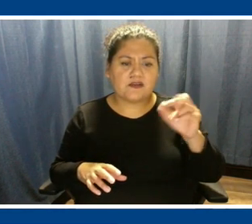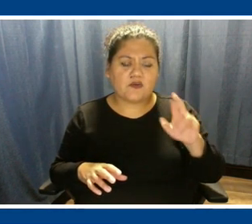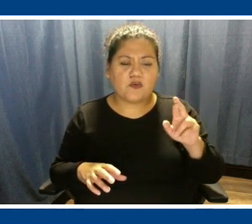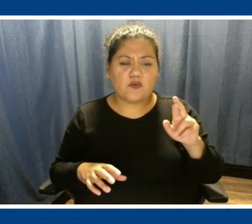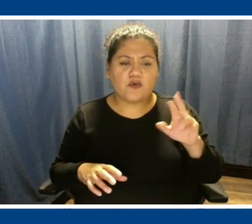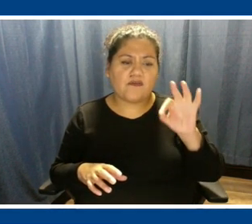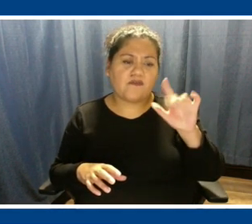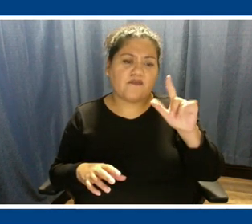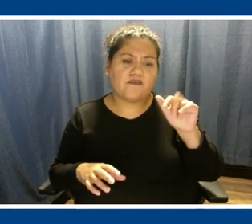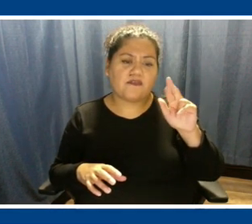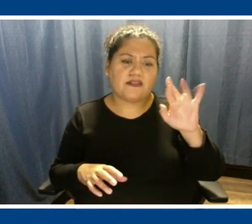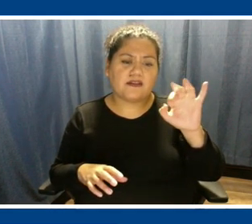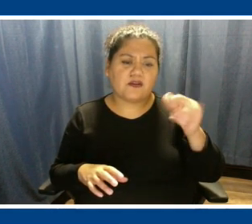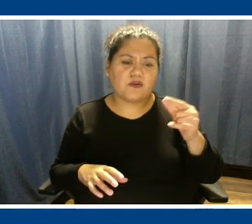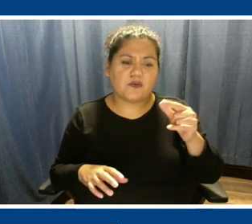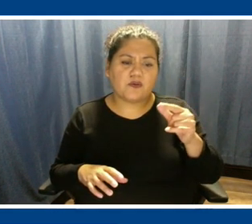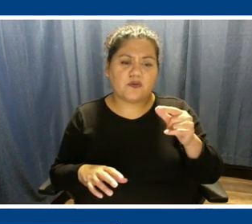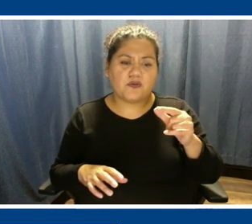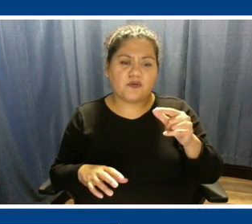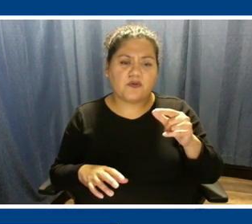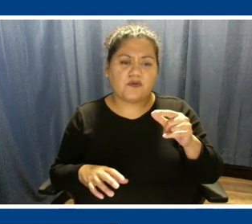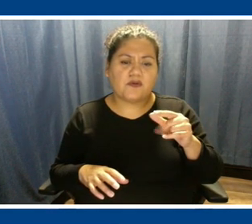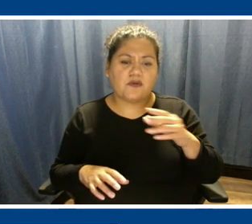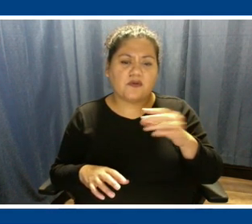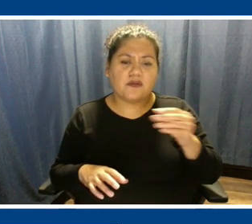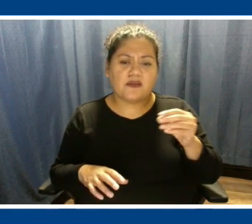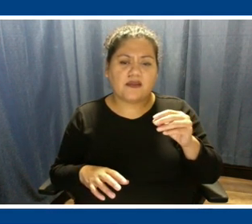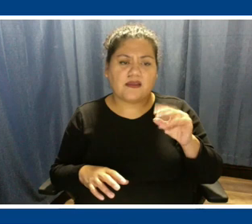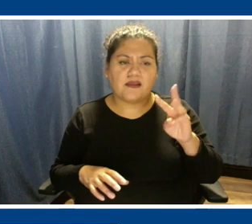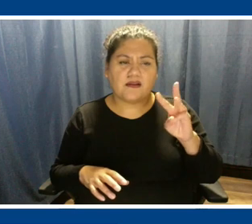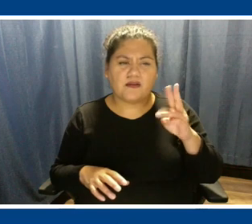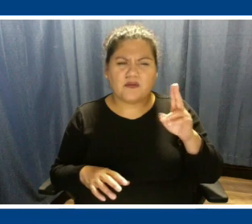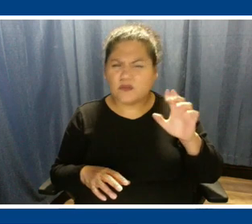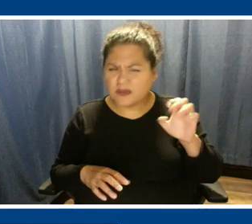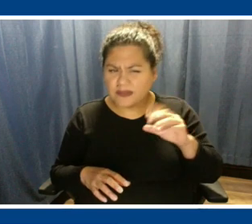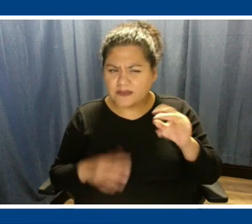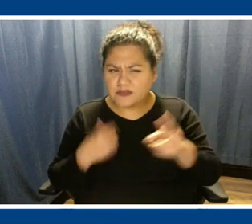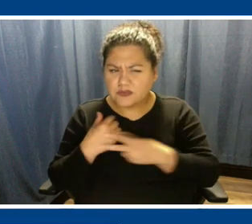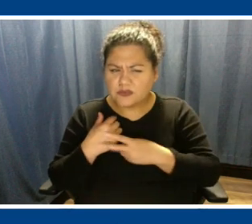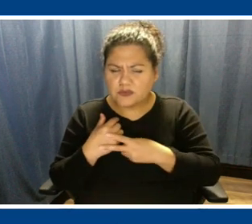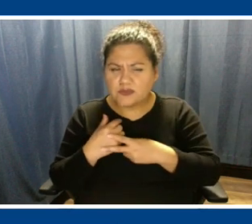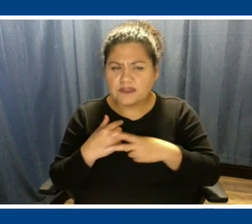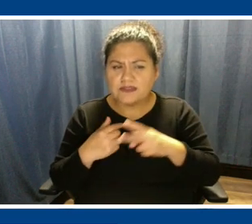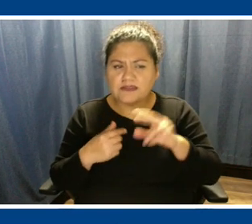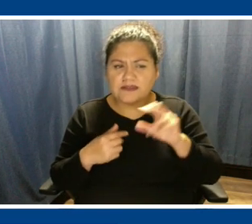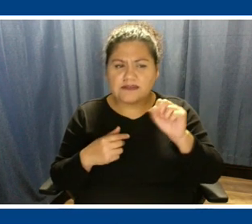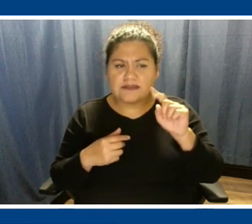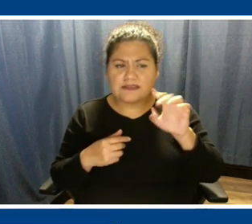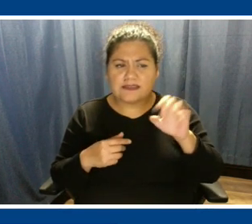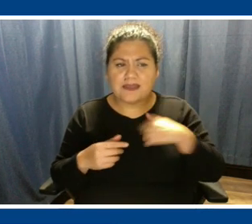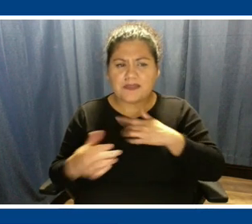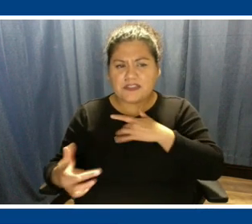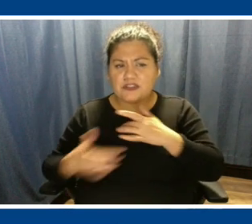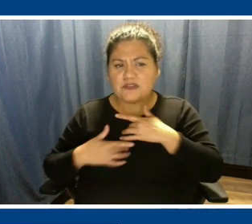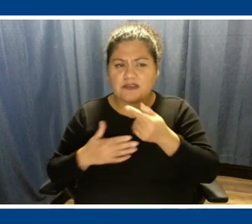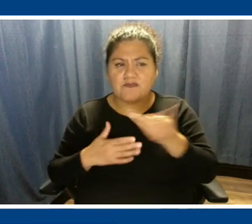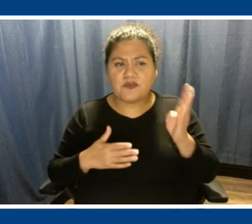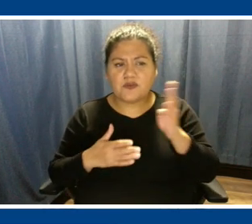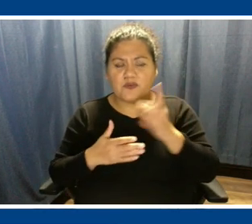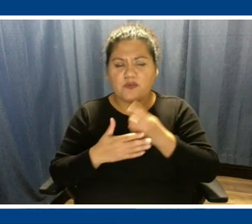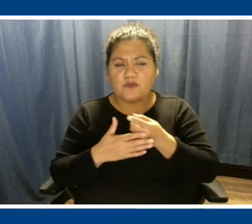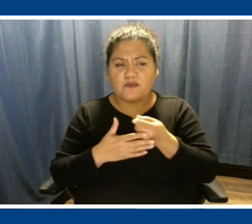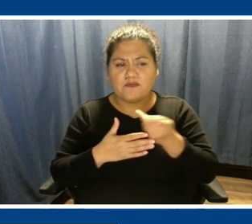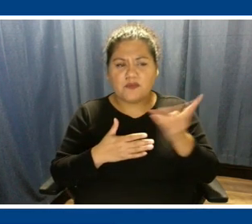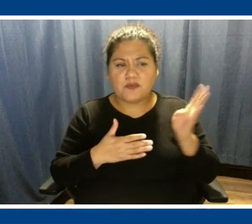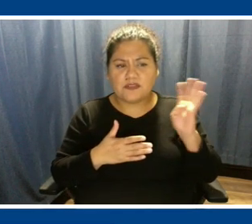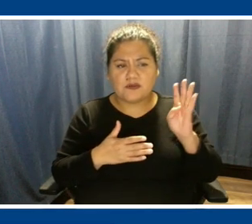at well and storage sites? And I'm concerned about this because a couple of weeks ago on the News Hour, there